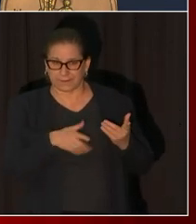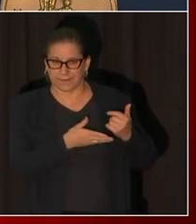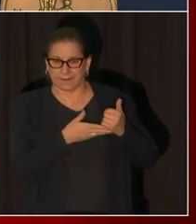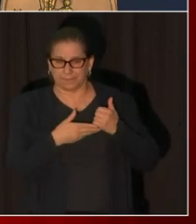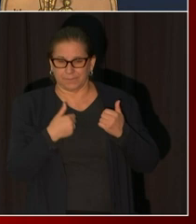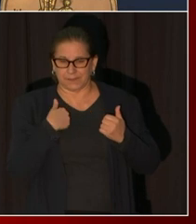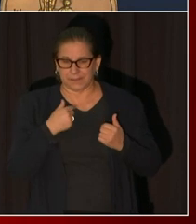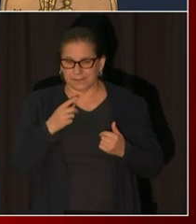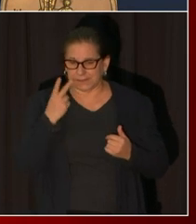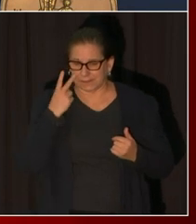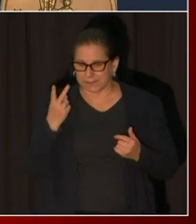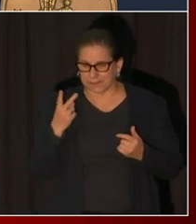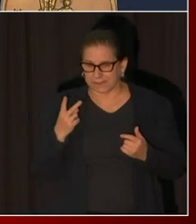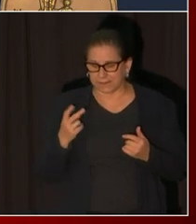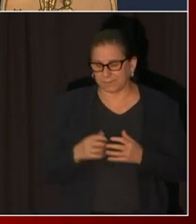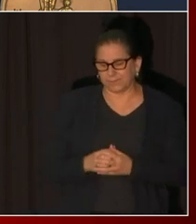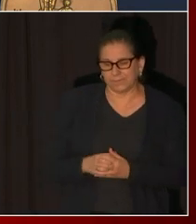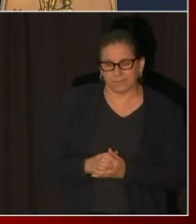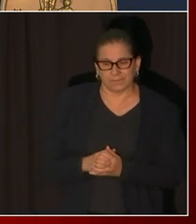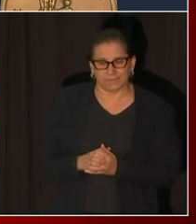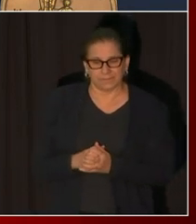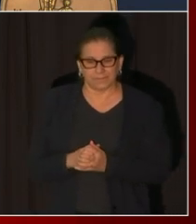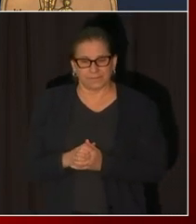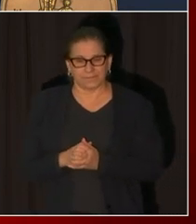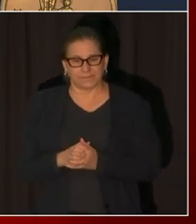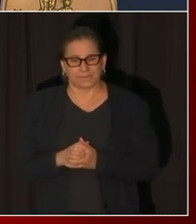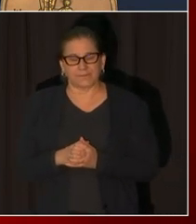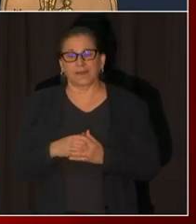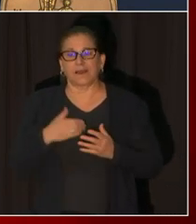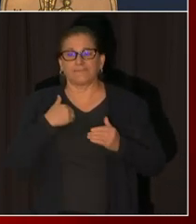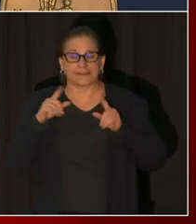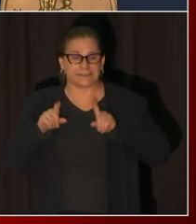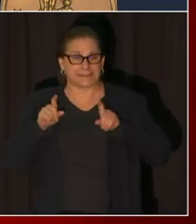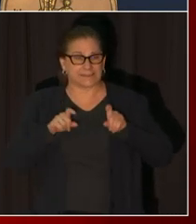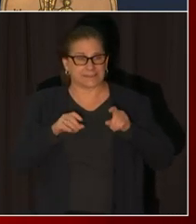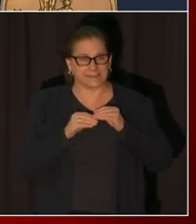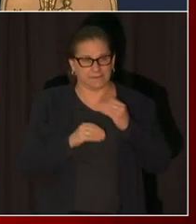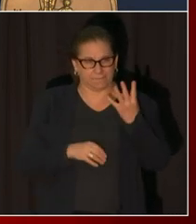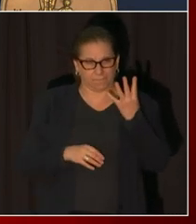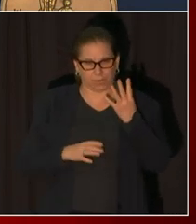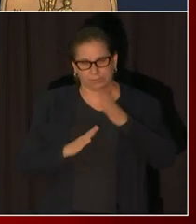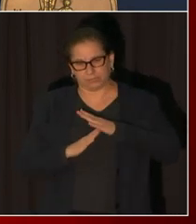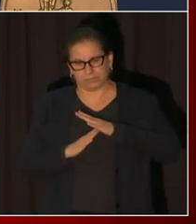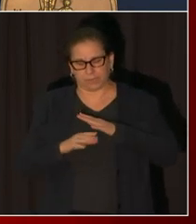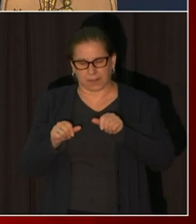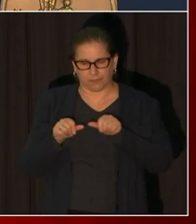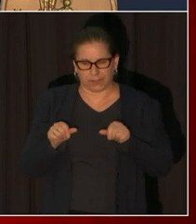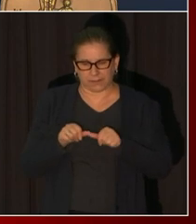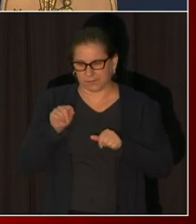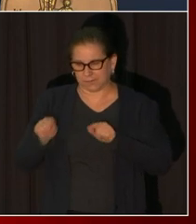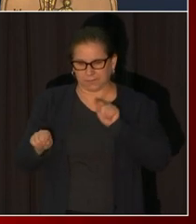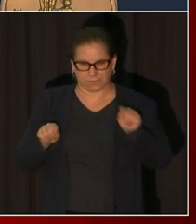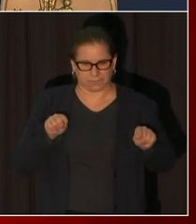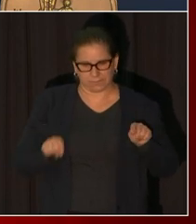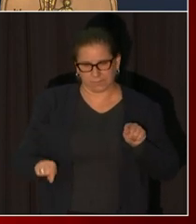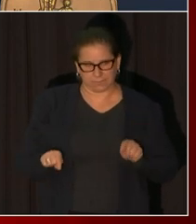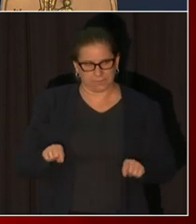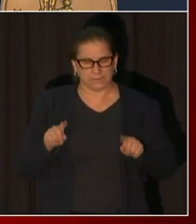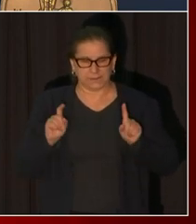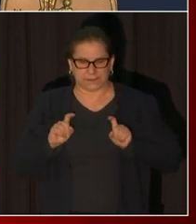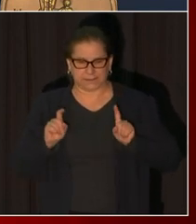priority testing areas. Our hospital capacity is at